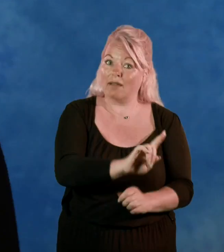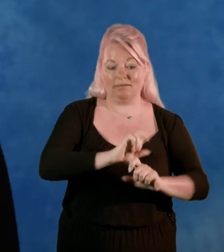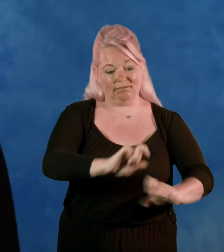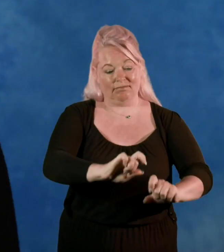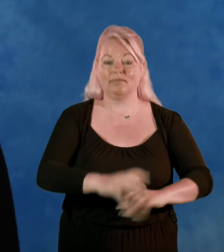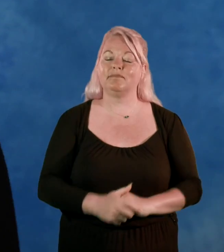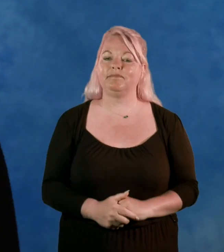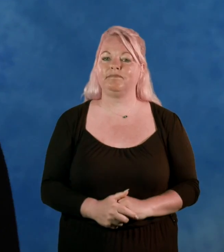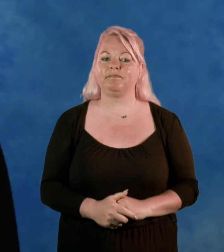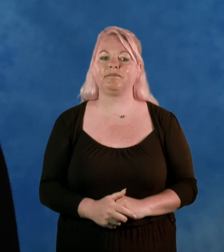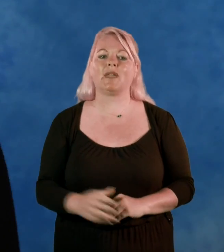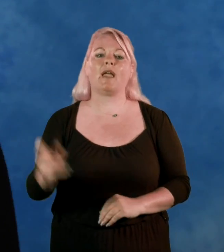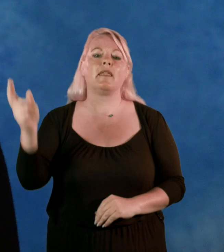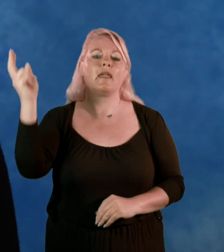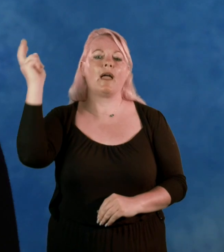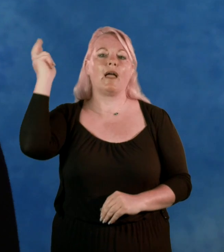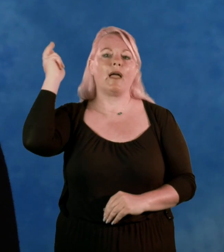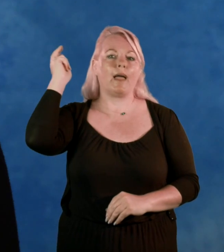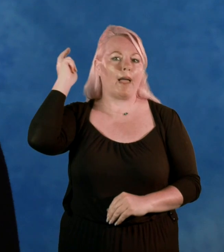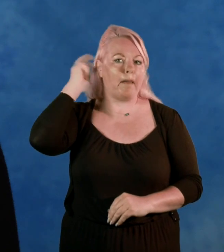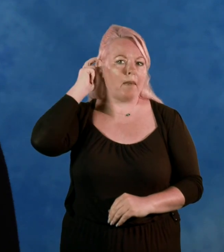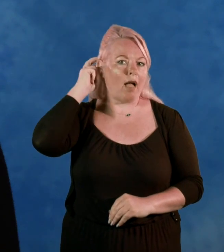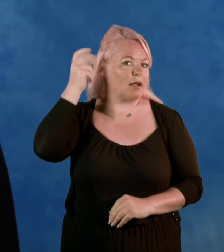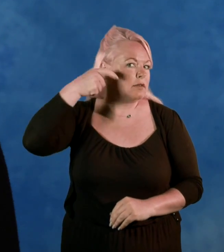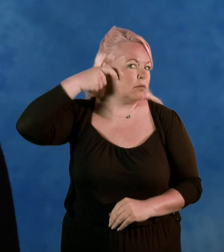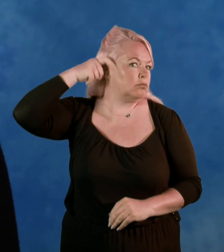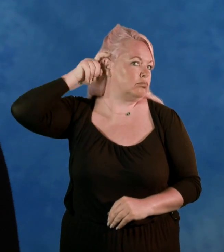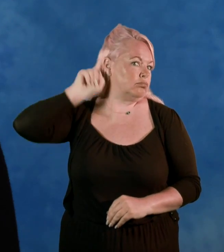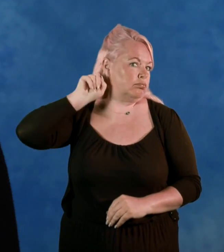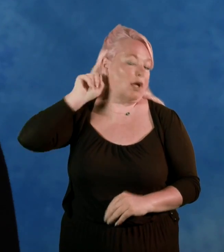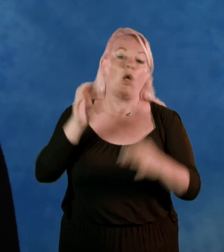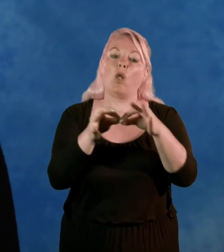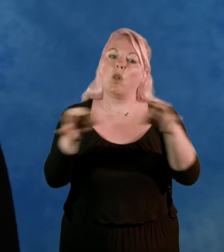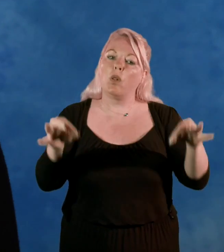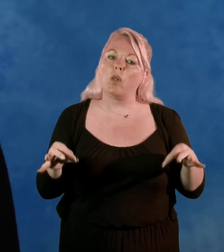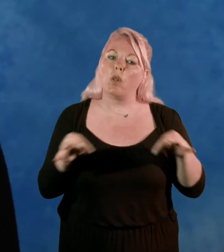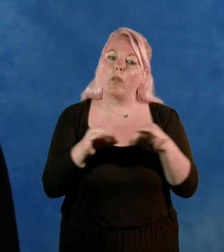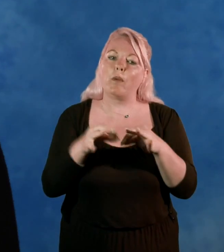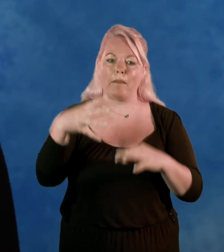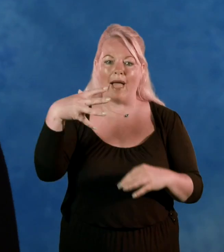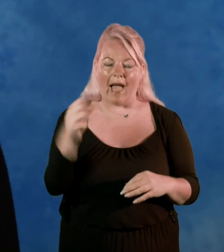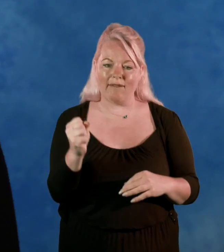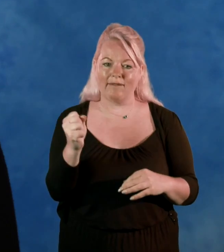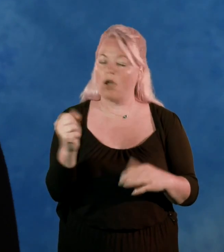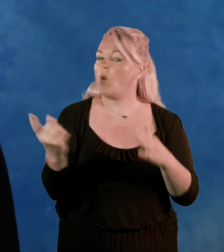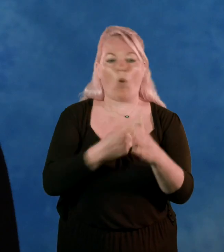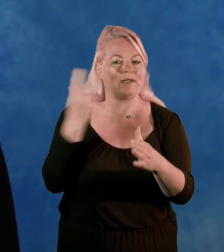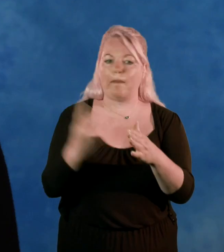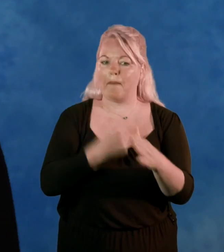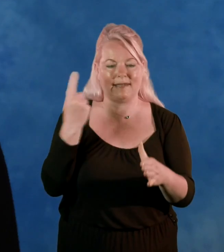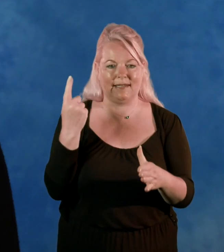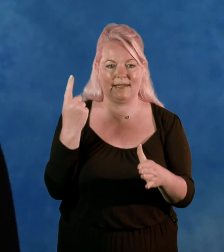On the cochlear processor that I use the loop system is an automatic feature